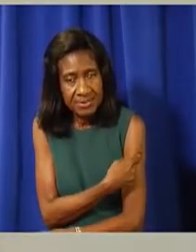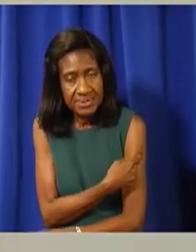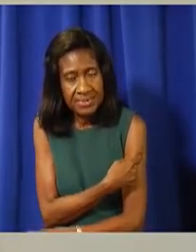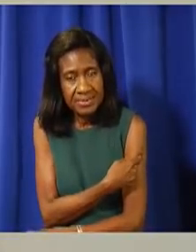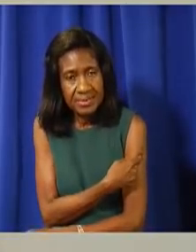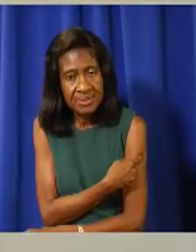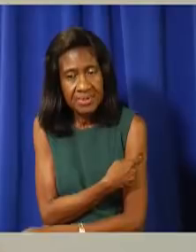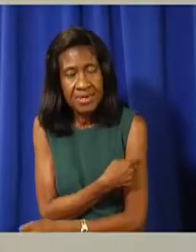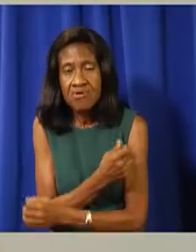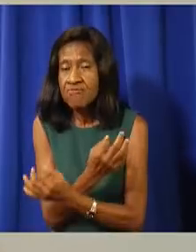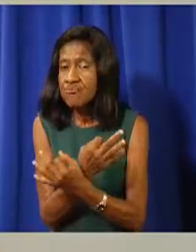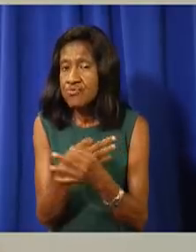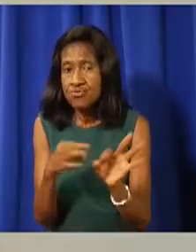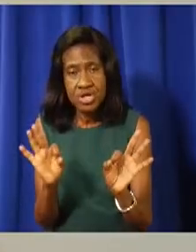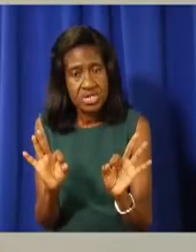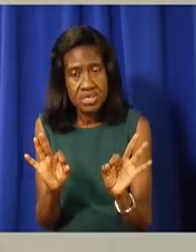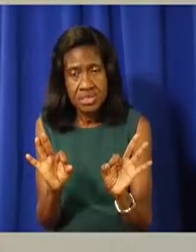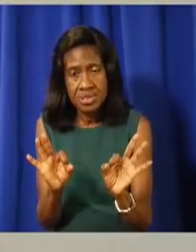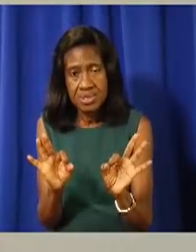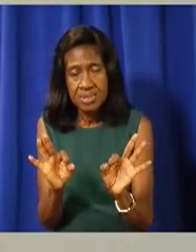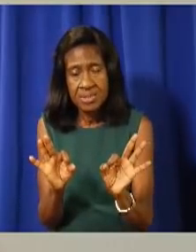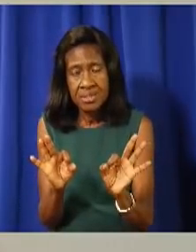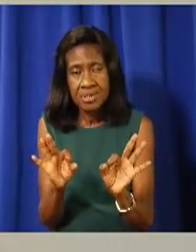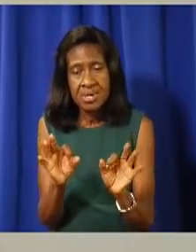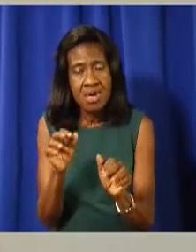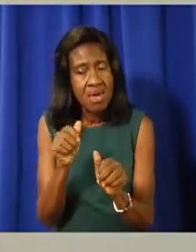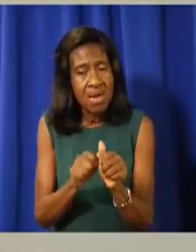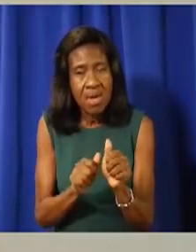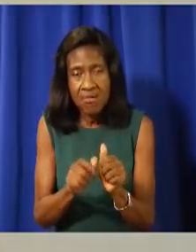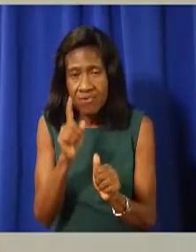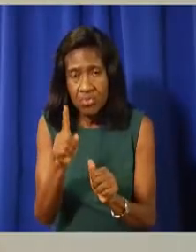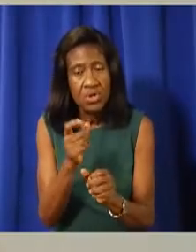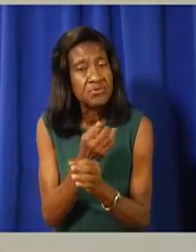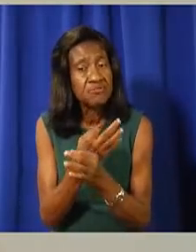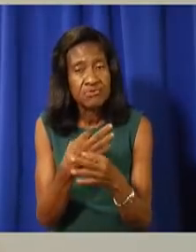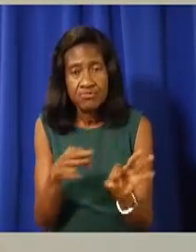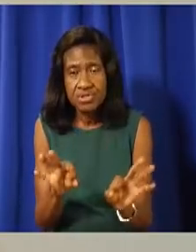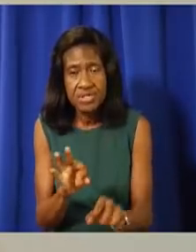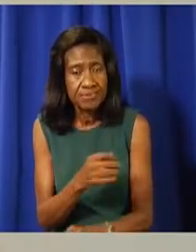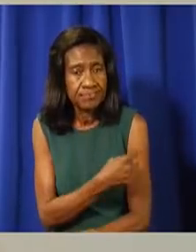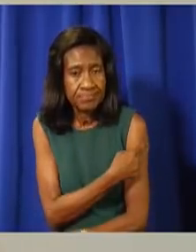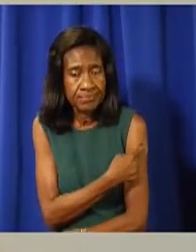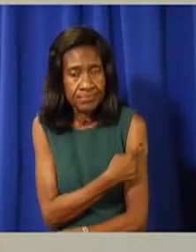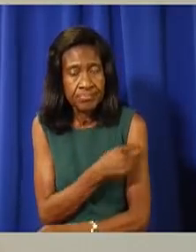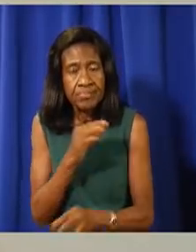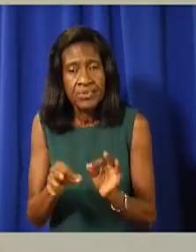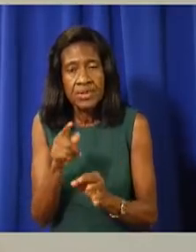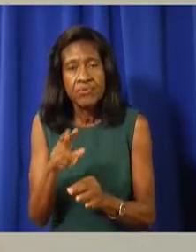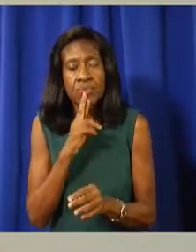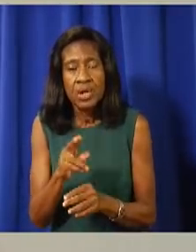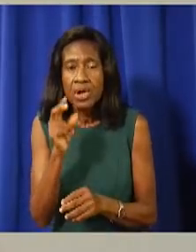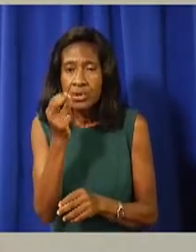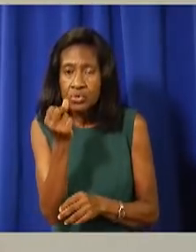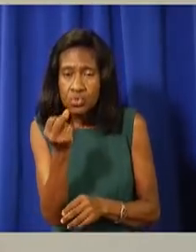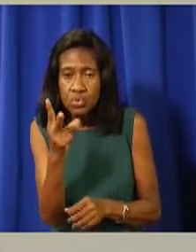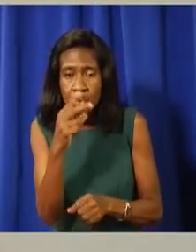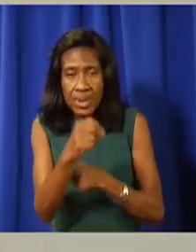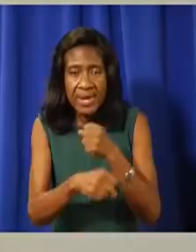available free of cost to every city single person in the Cayman Islands who is 12 years old or older.